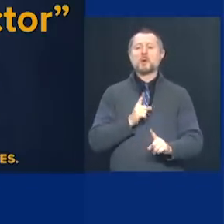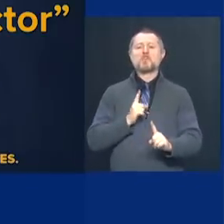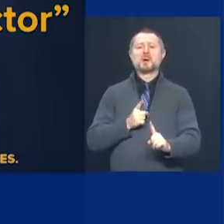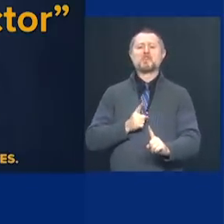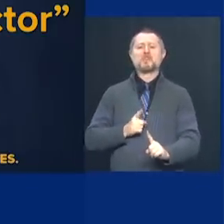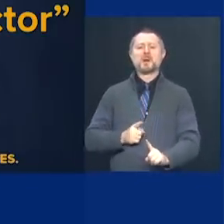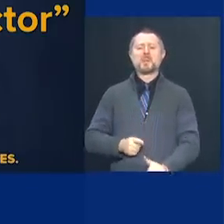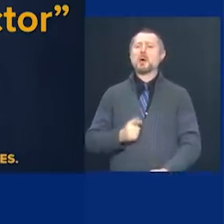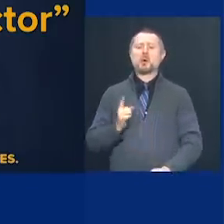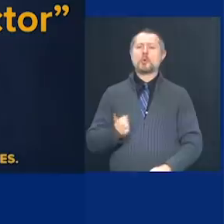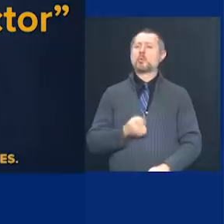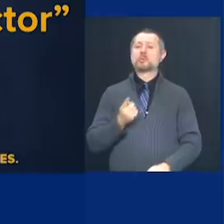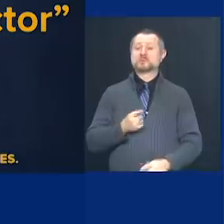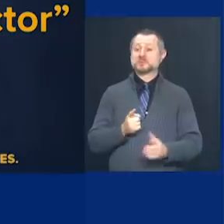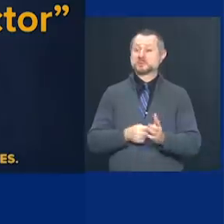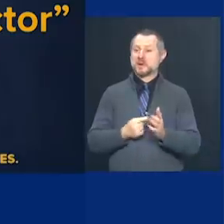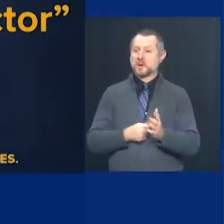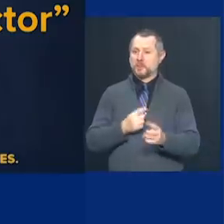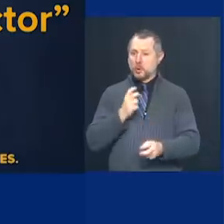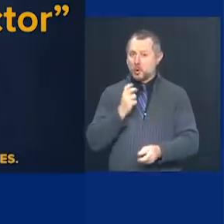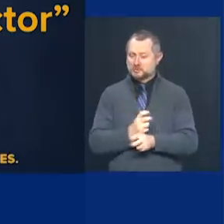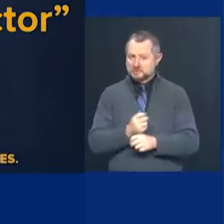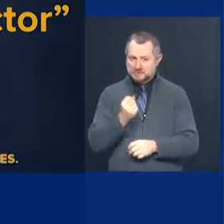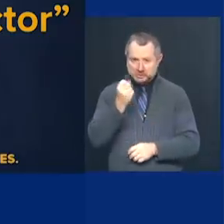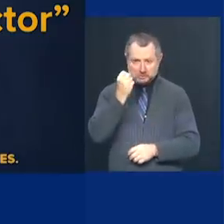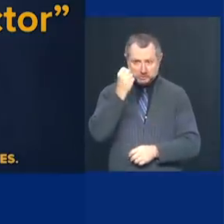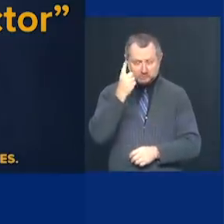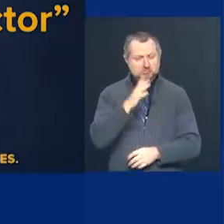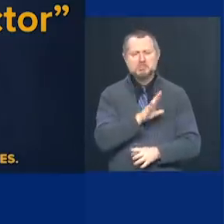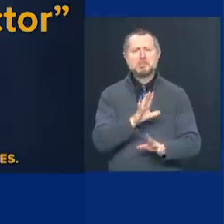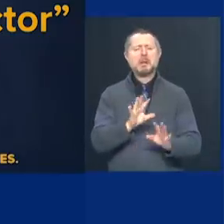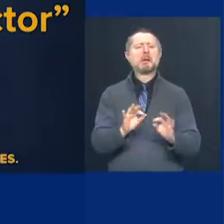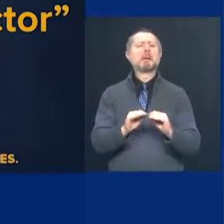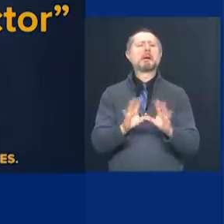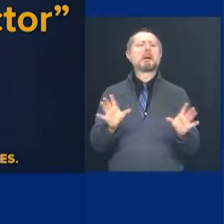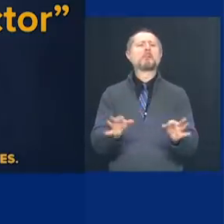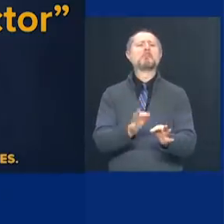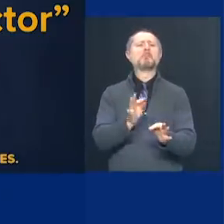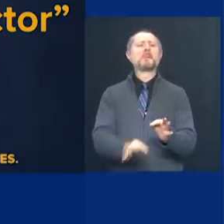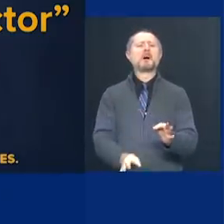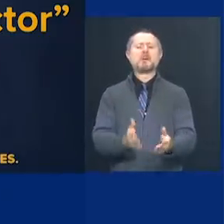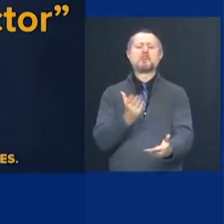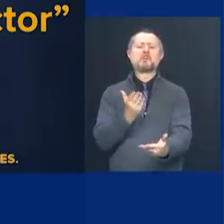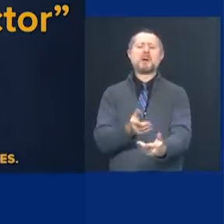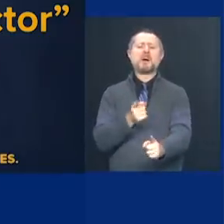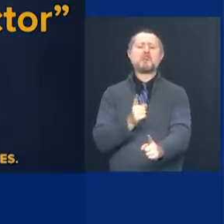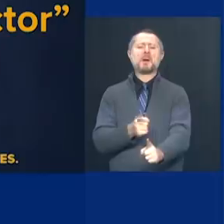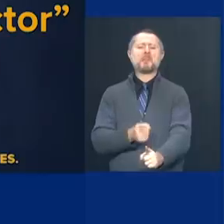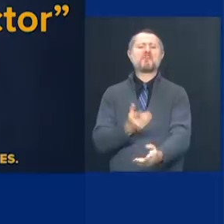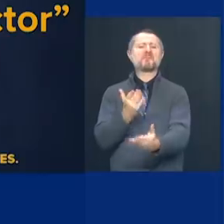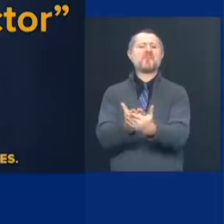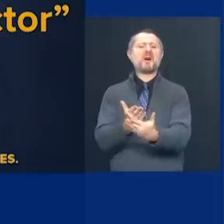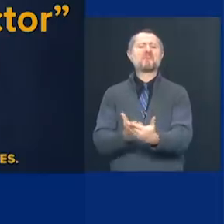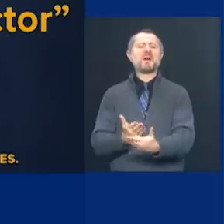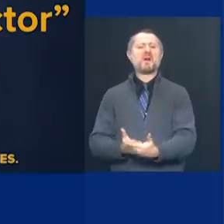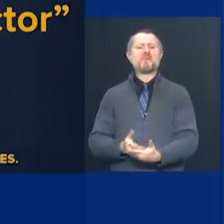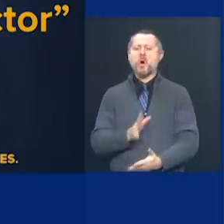difficult news, he offered the facts. He did it in a way that was calming,